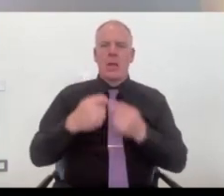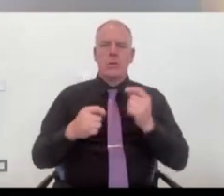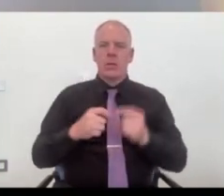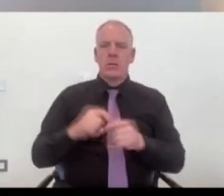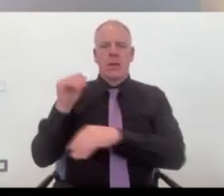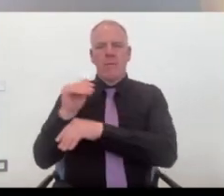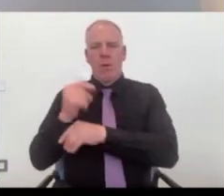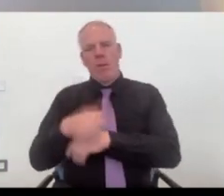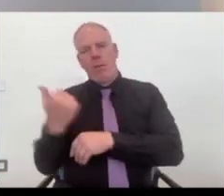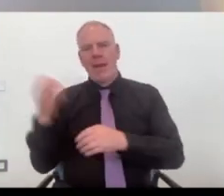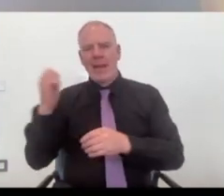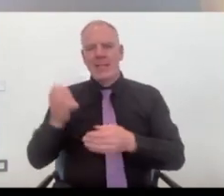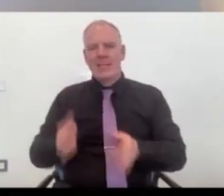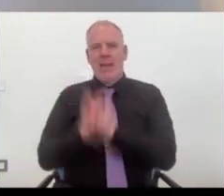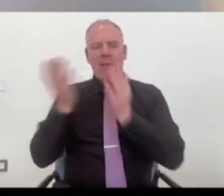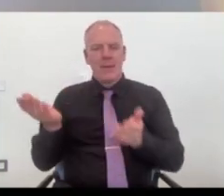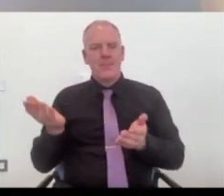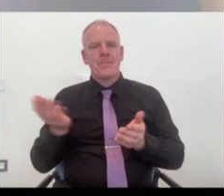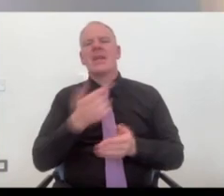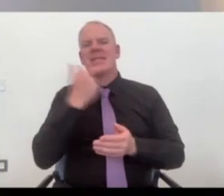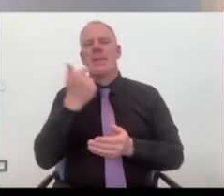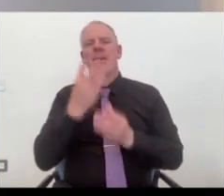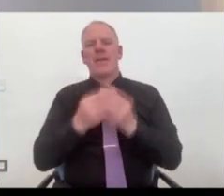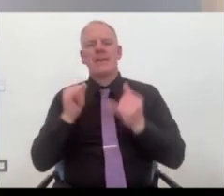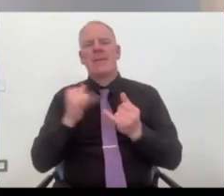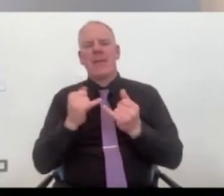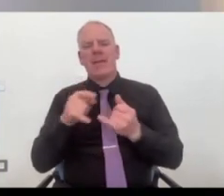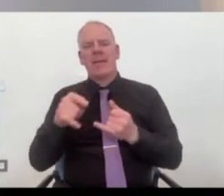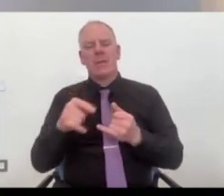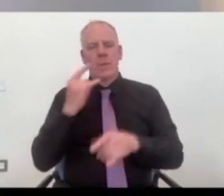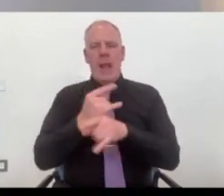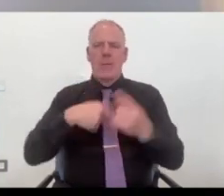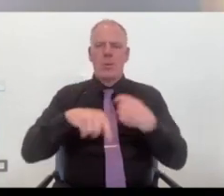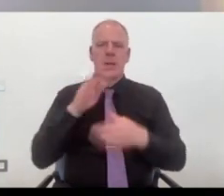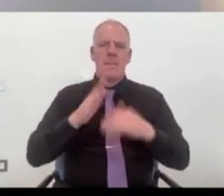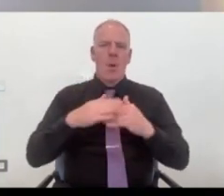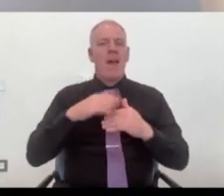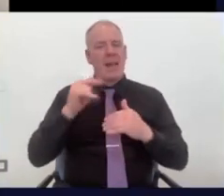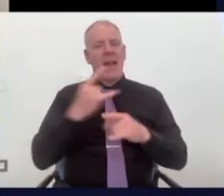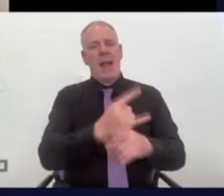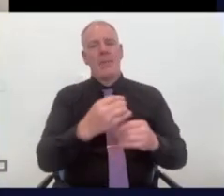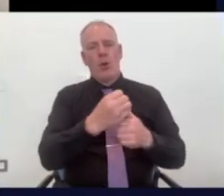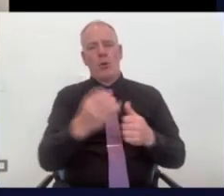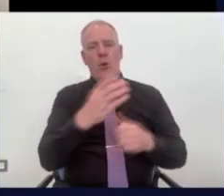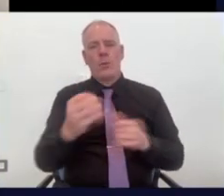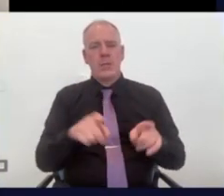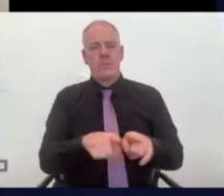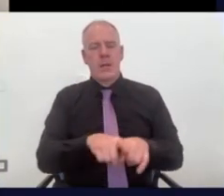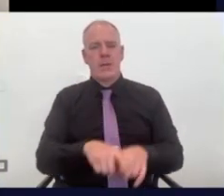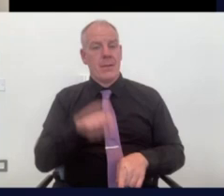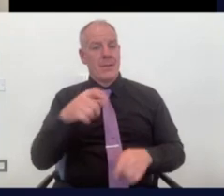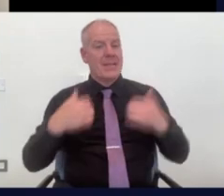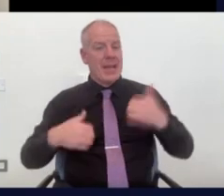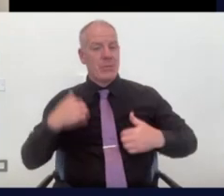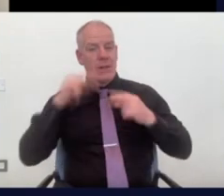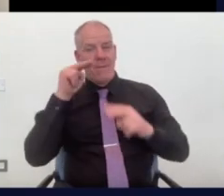to England. And I think it is just the simple things like that that would have helped us and that could help other companies. Thank you, Kate. Those are really interesting points. And